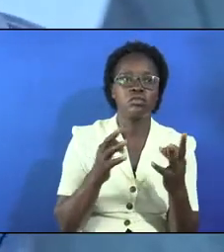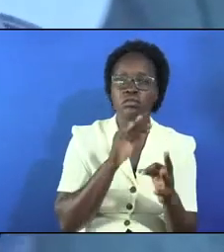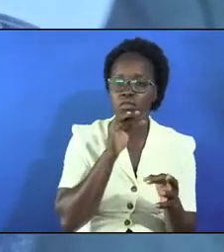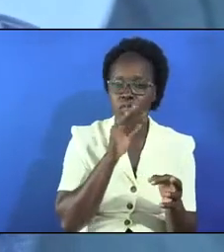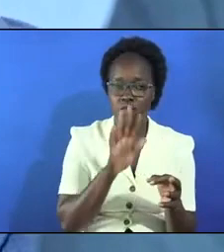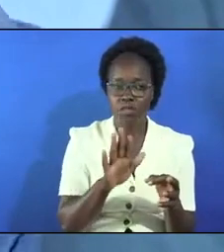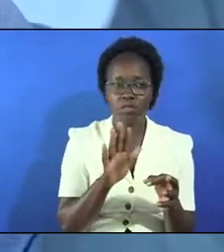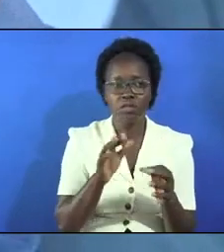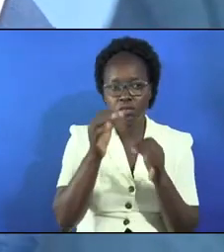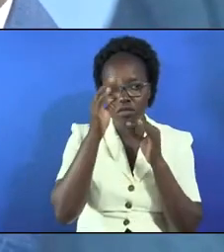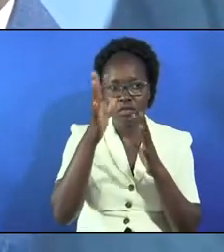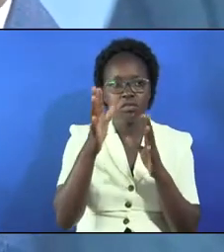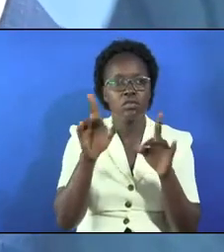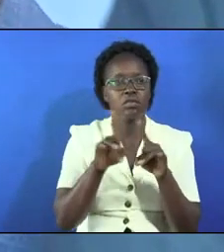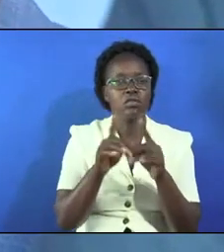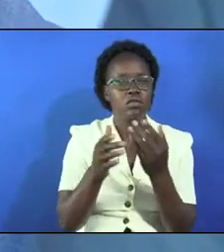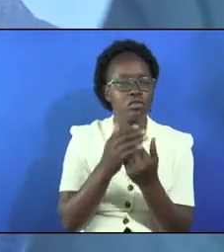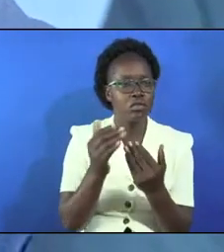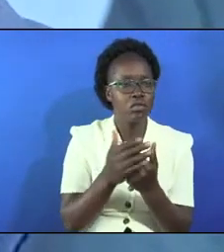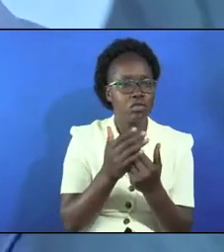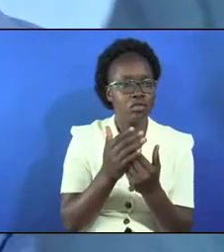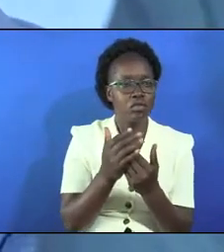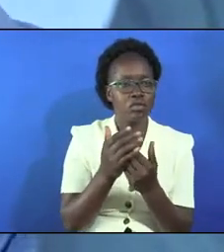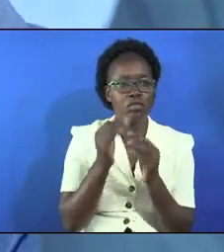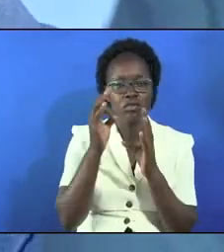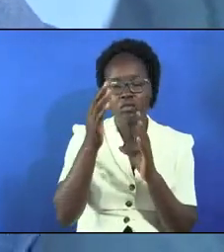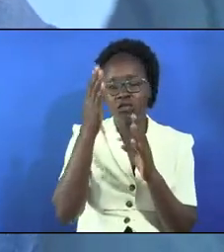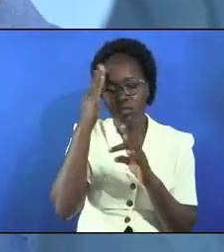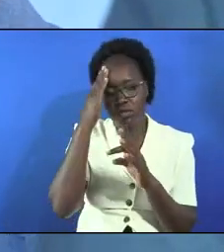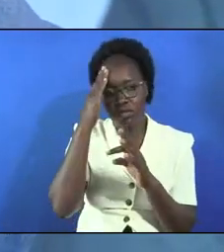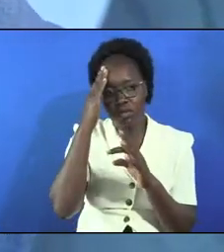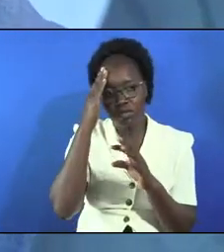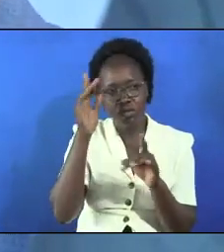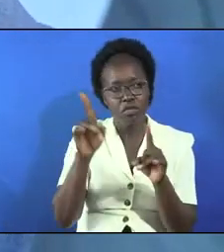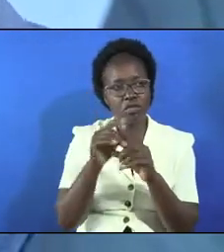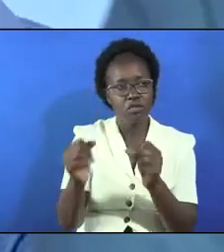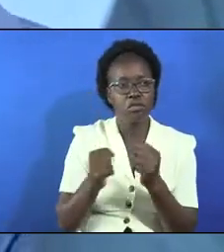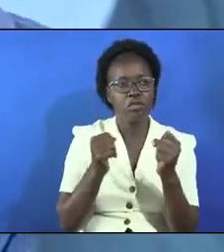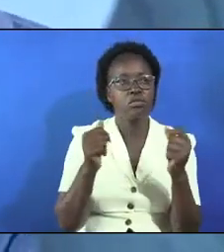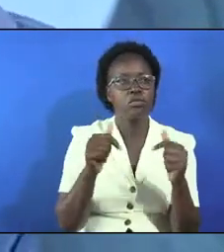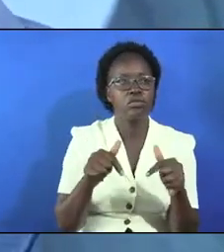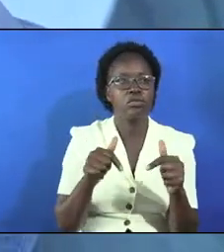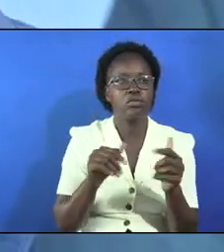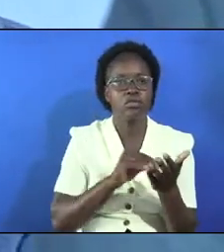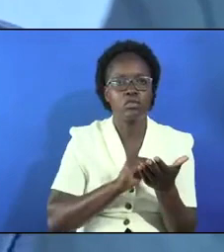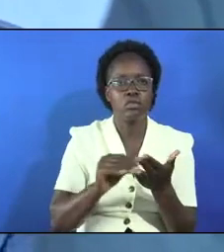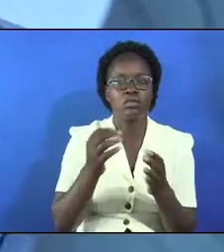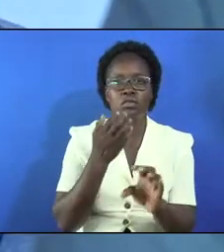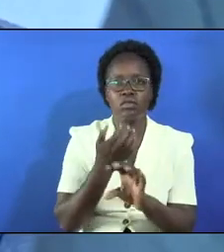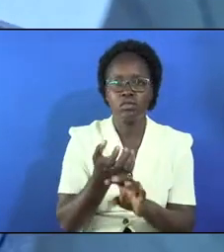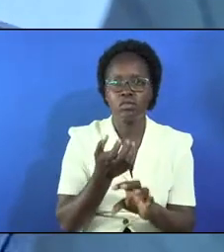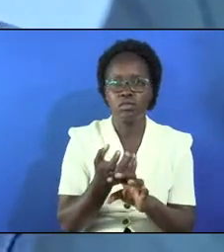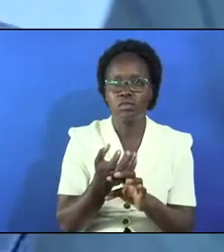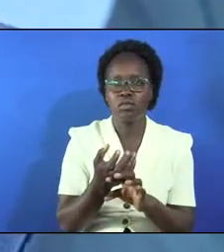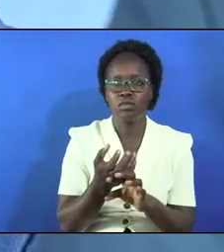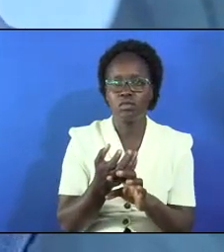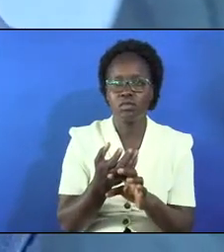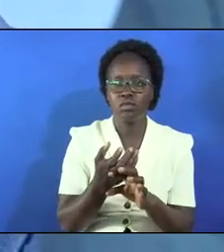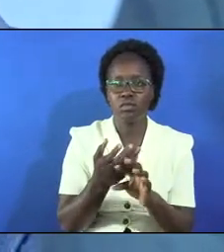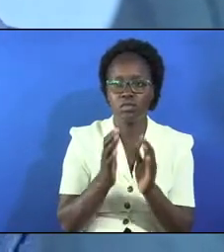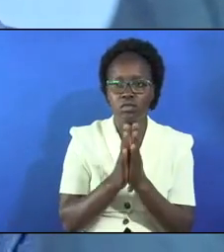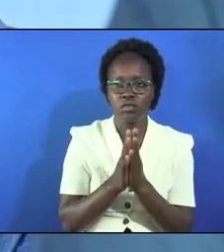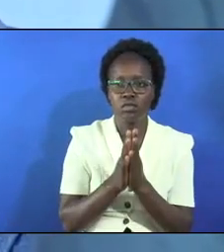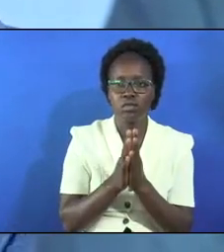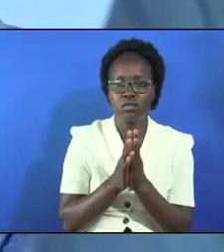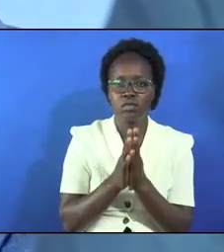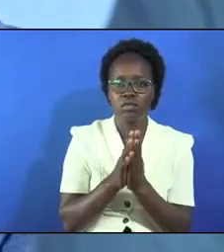family father father still care father you know and you are still powerful today removing stones father i want to pray